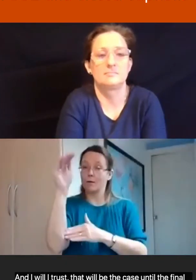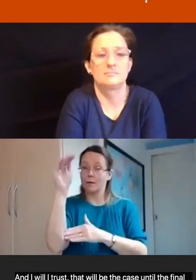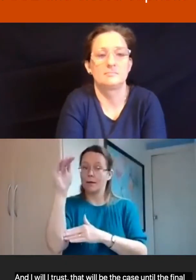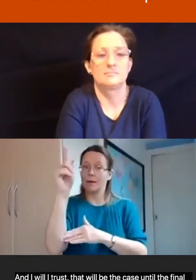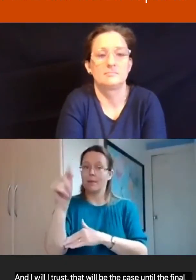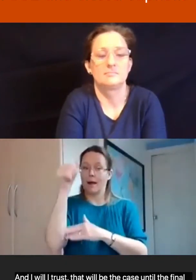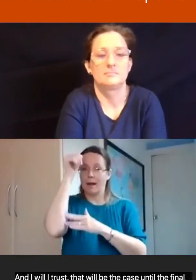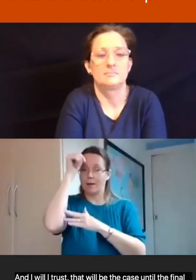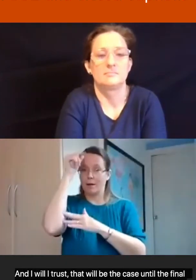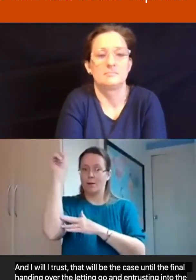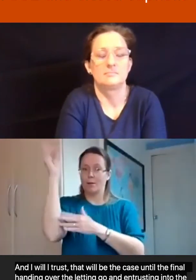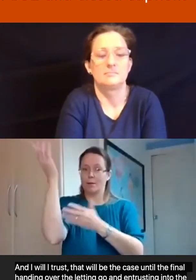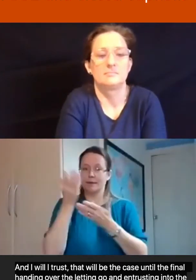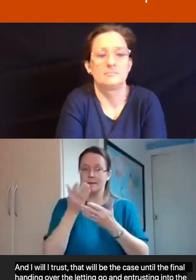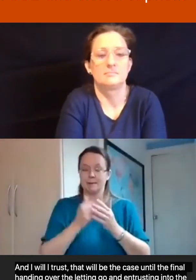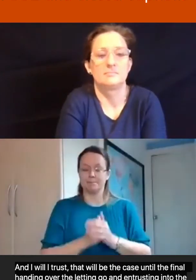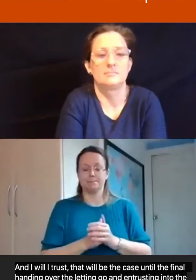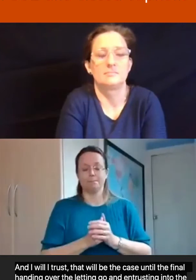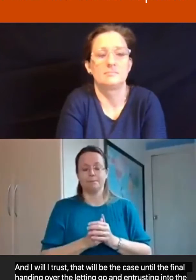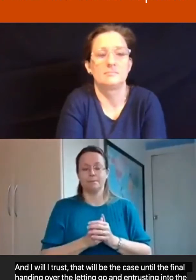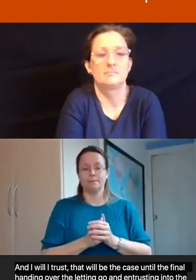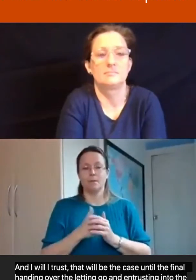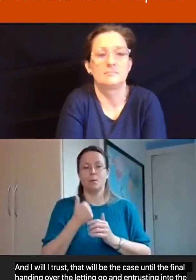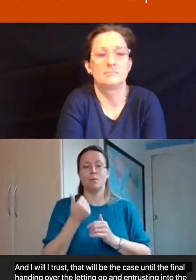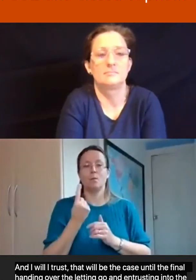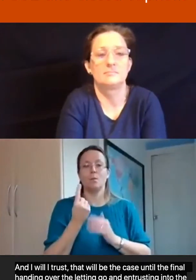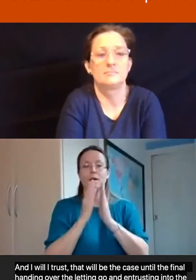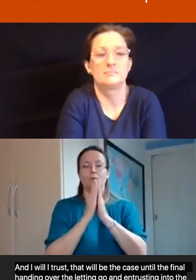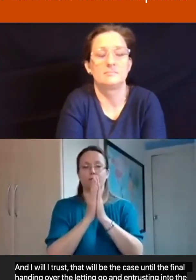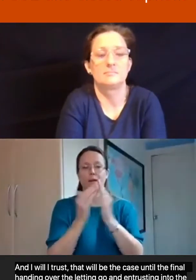Michael left us with a prayer and with this I will close.